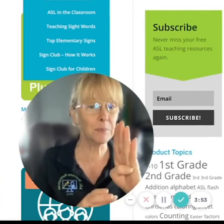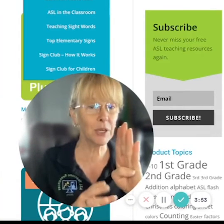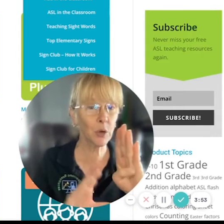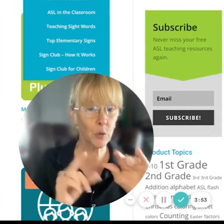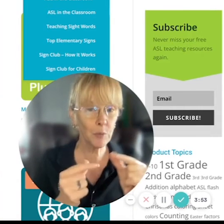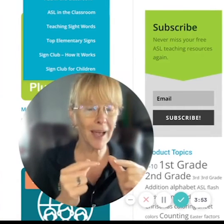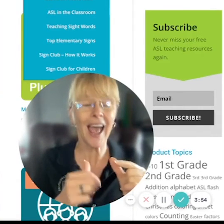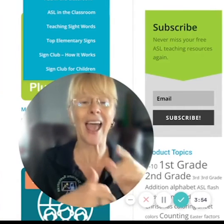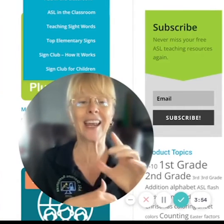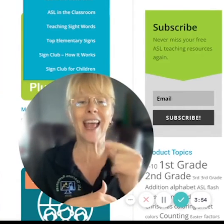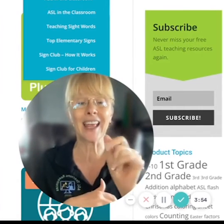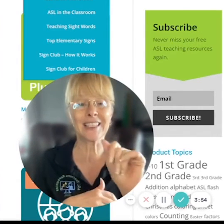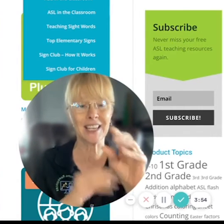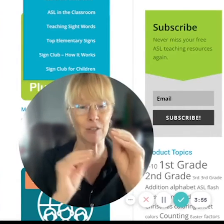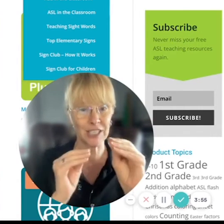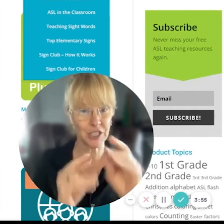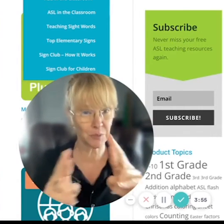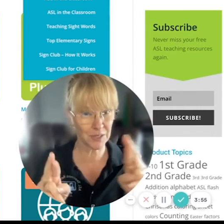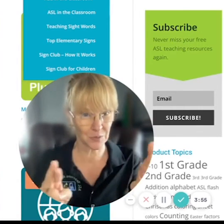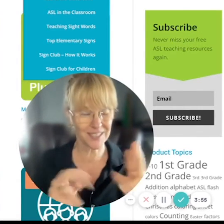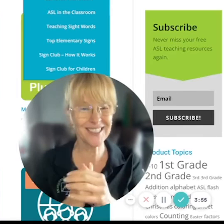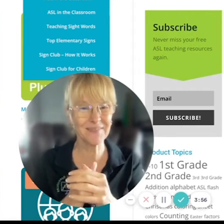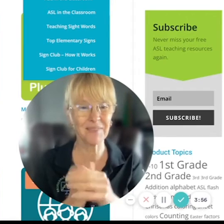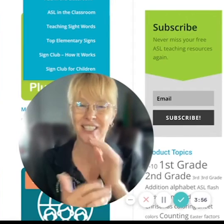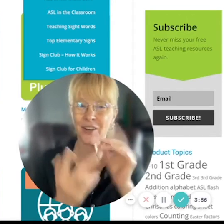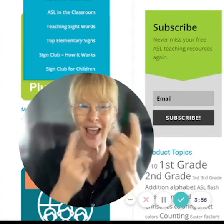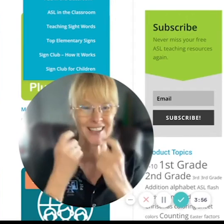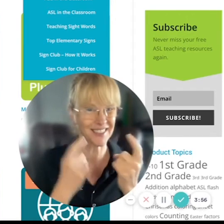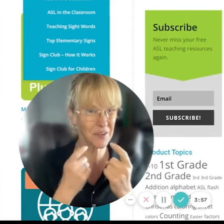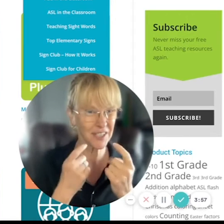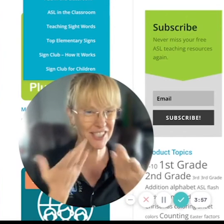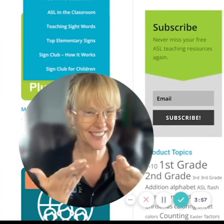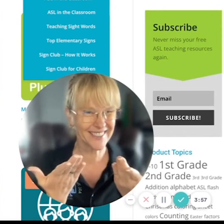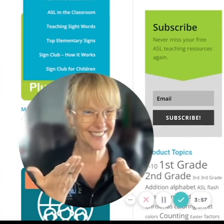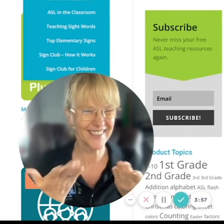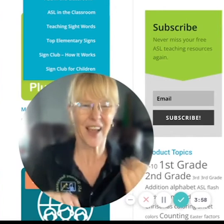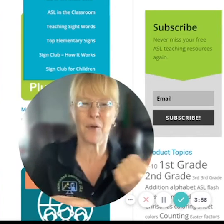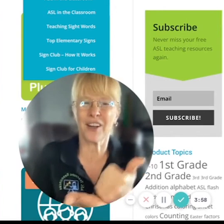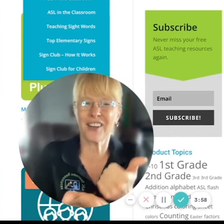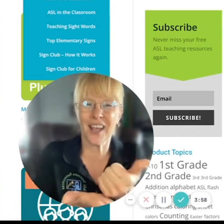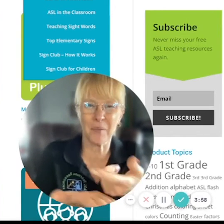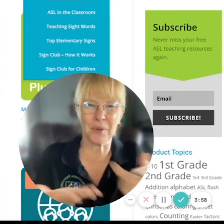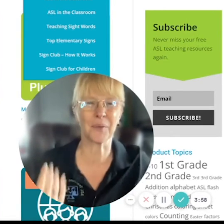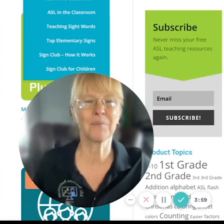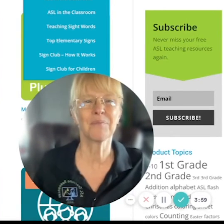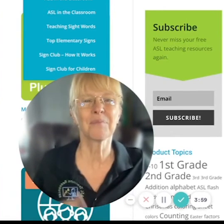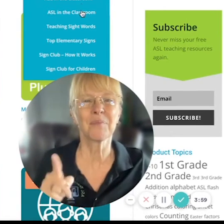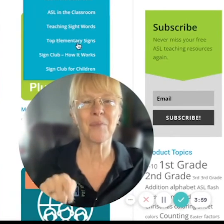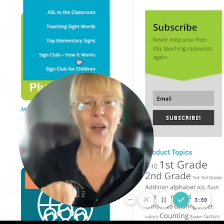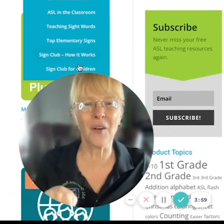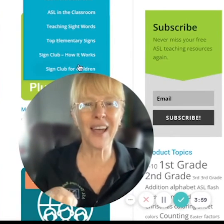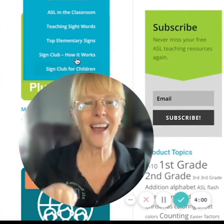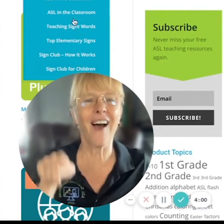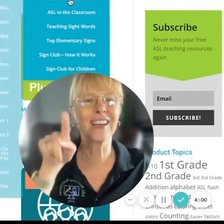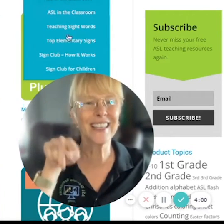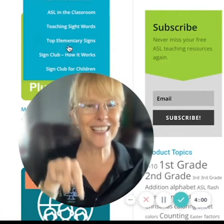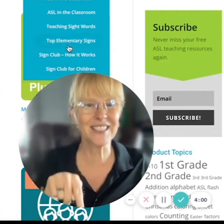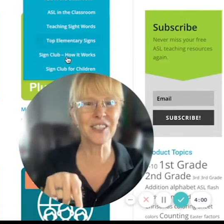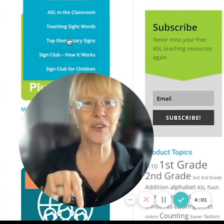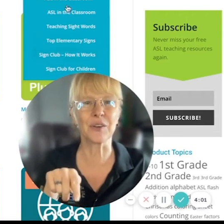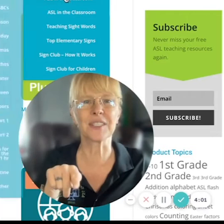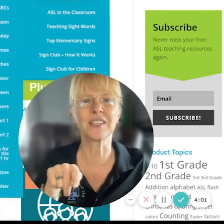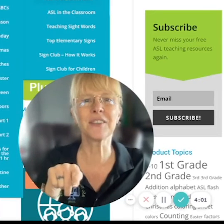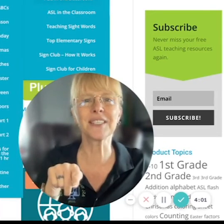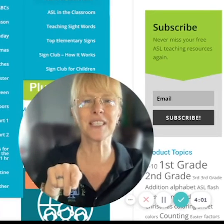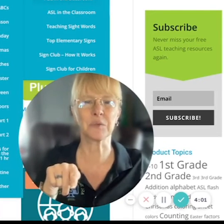our facebook group at asl teaching resources to ask us questions we're here to help you okay all of